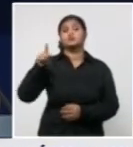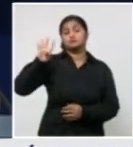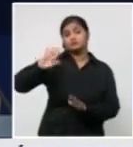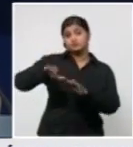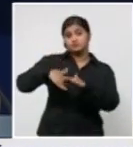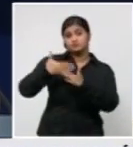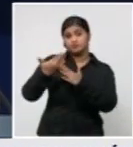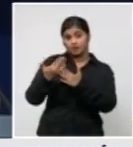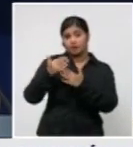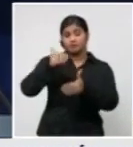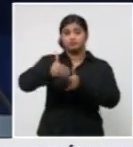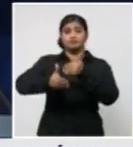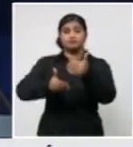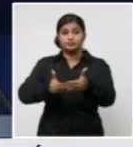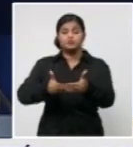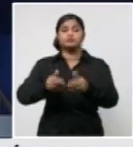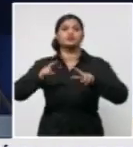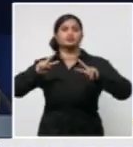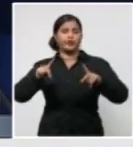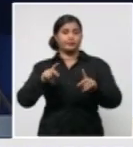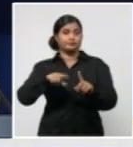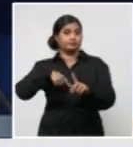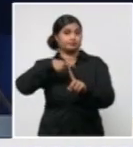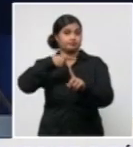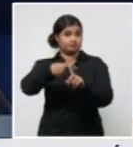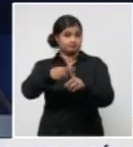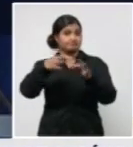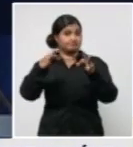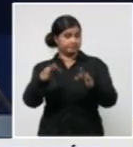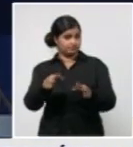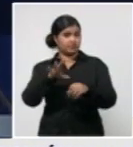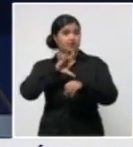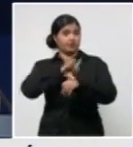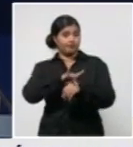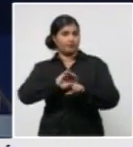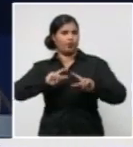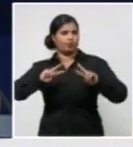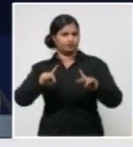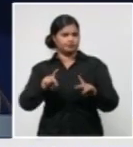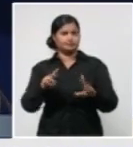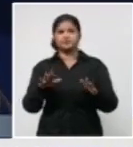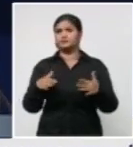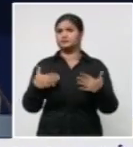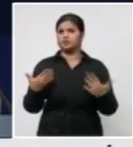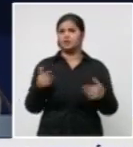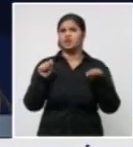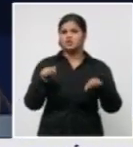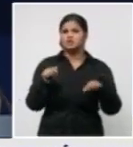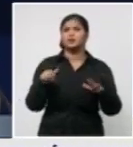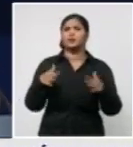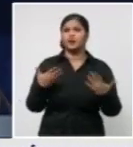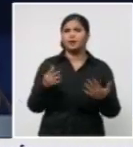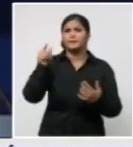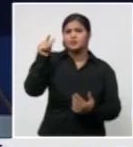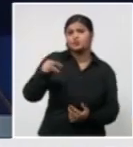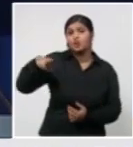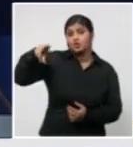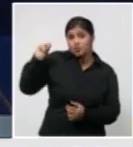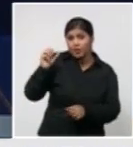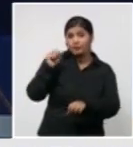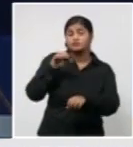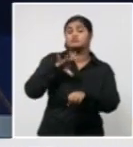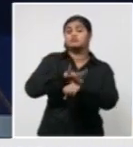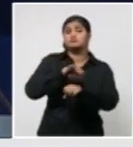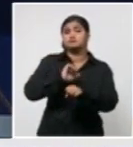the maturity from Havana with 2,339, 96 from Mayabeque, 114